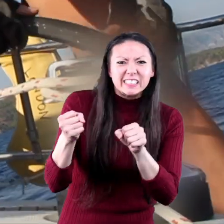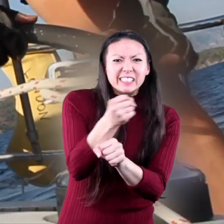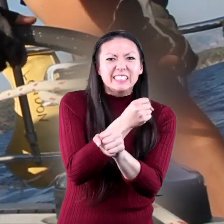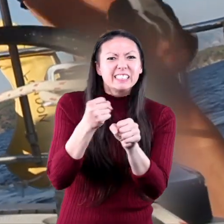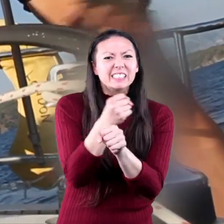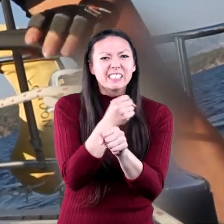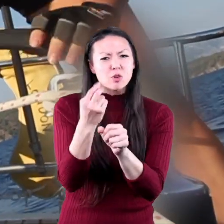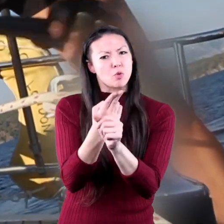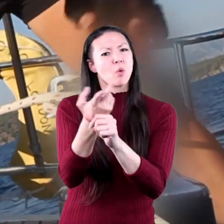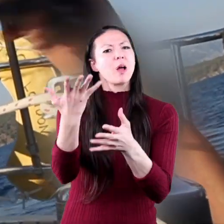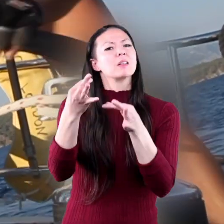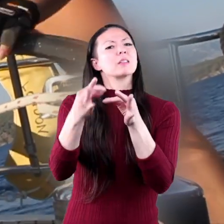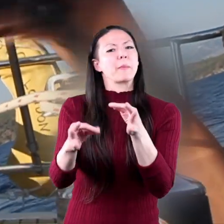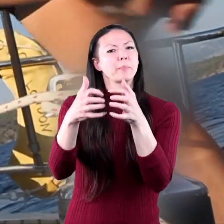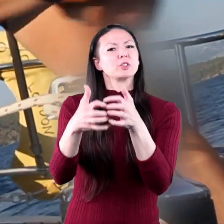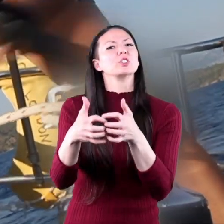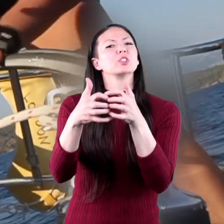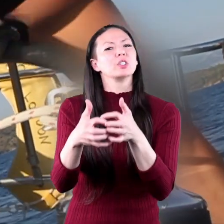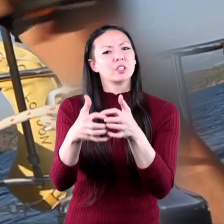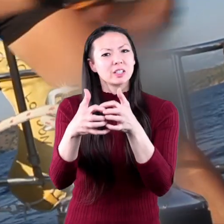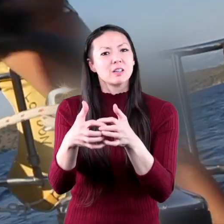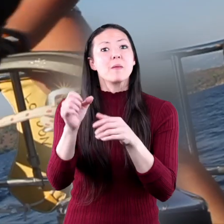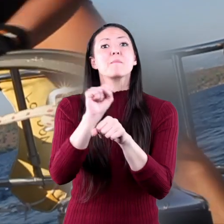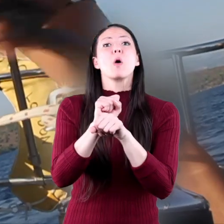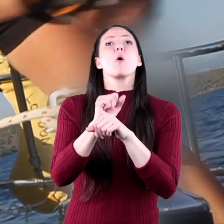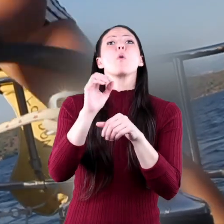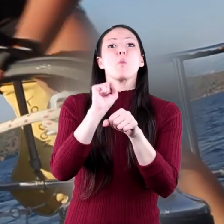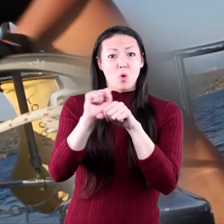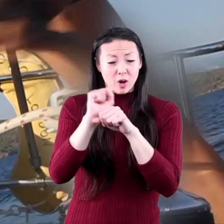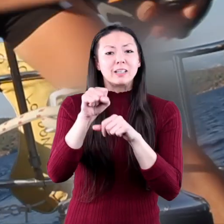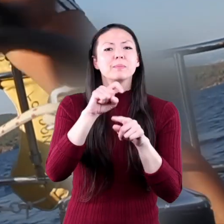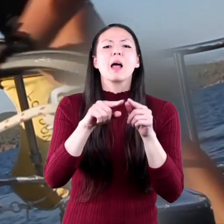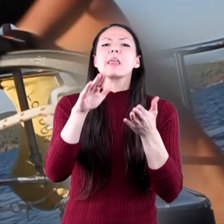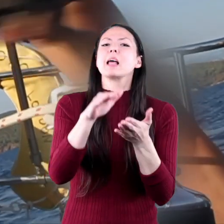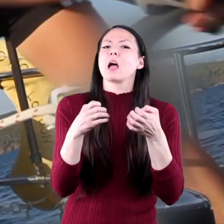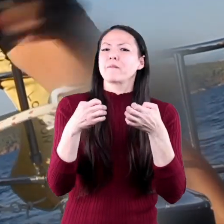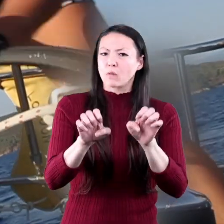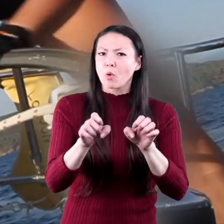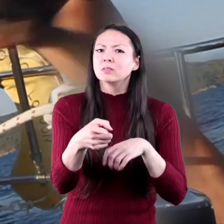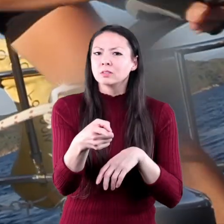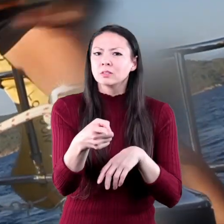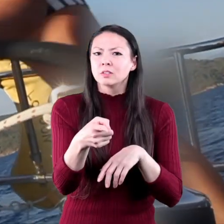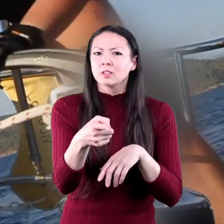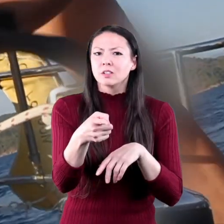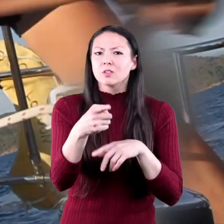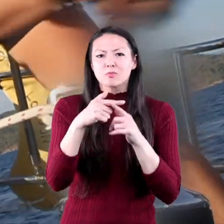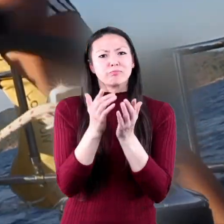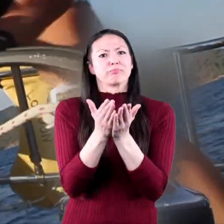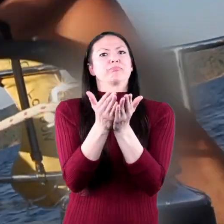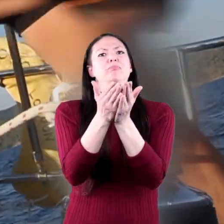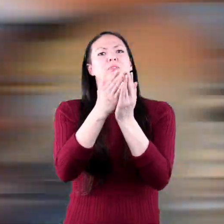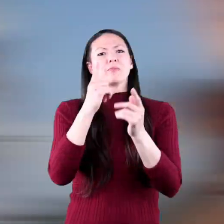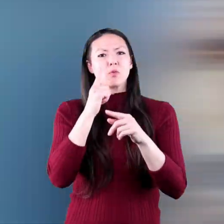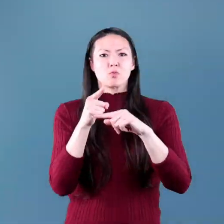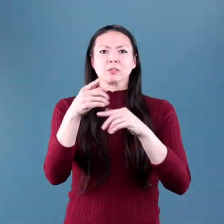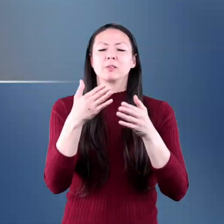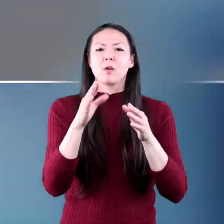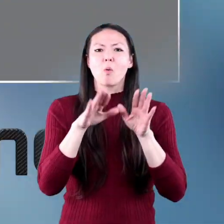simple machine. She's doing more work with less effort. She's crossing the ocean with a simple machine.